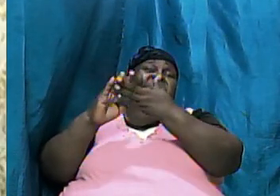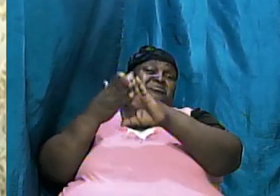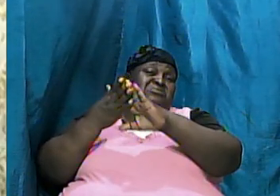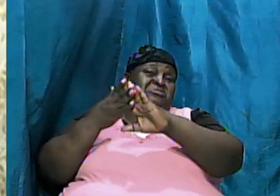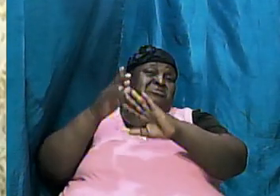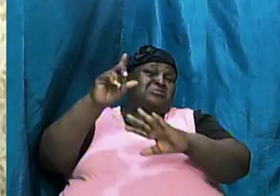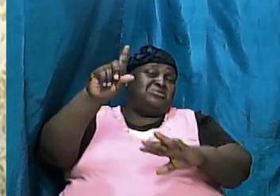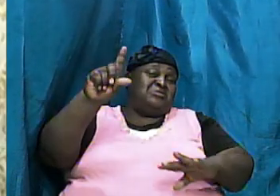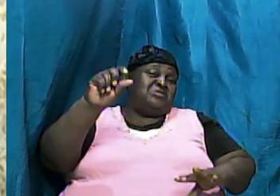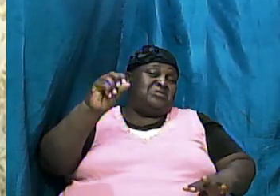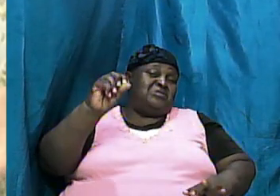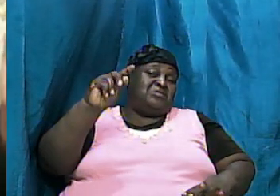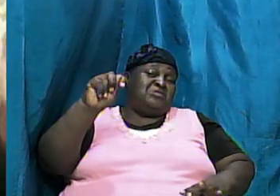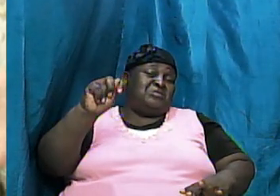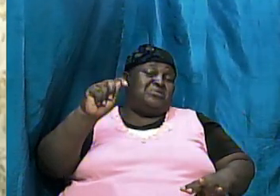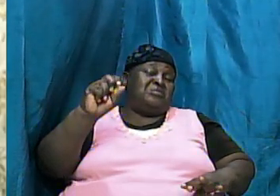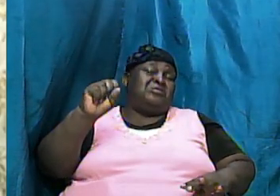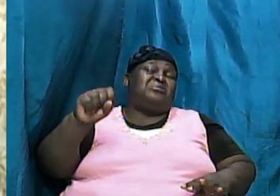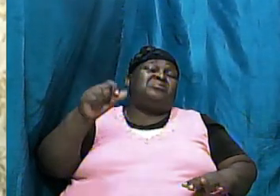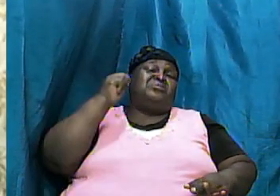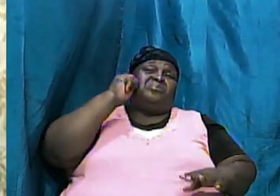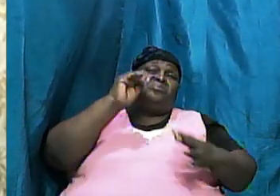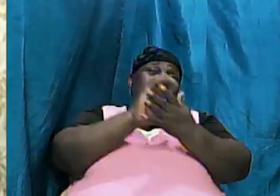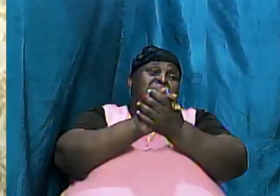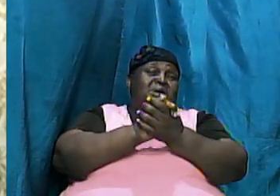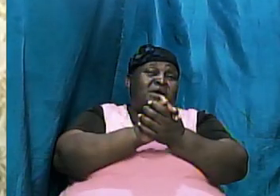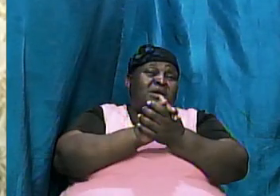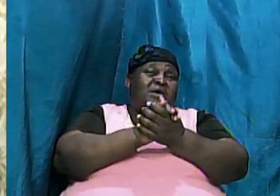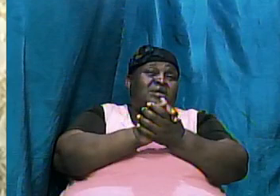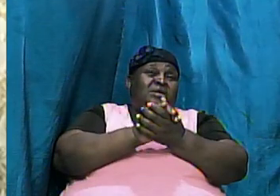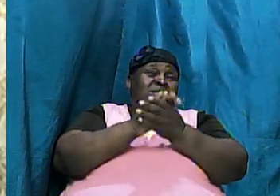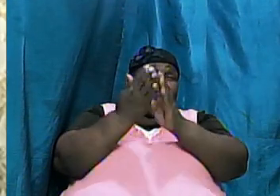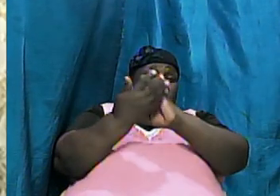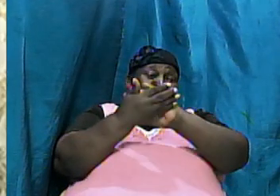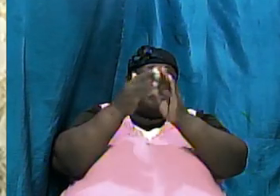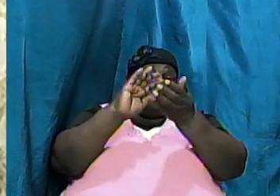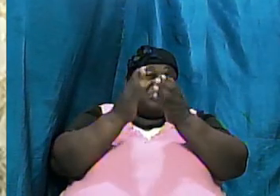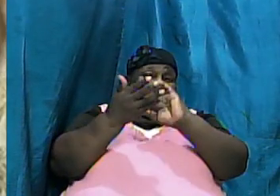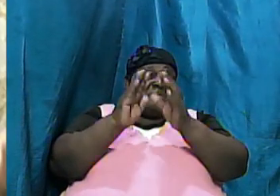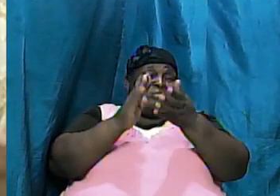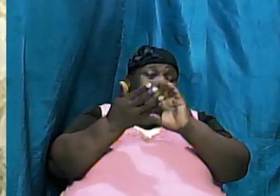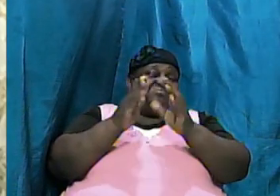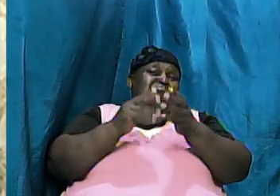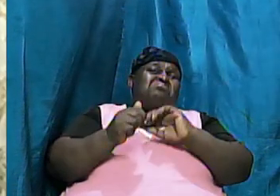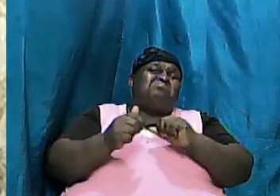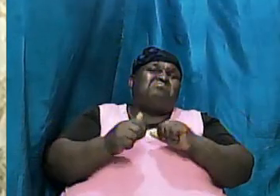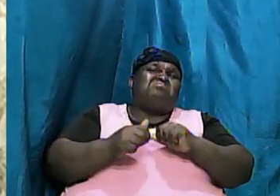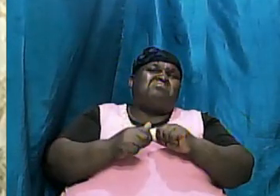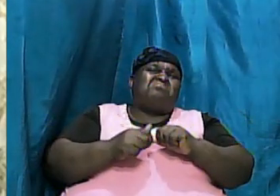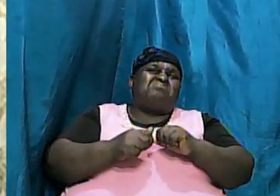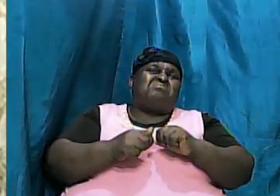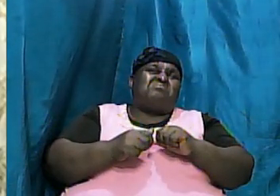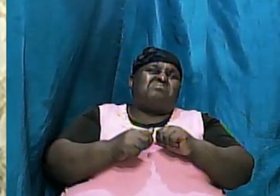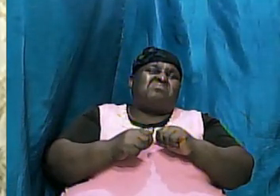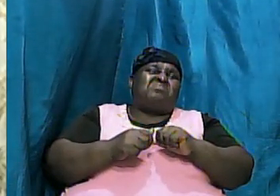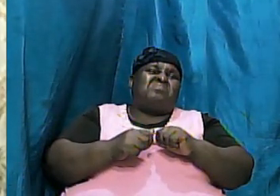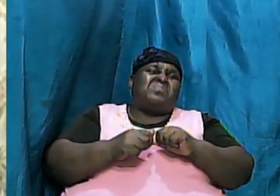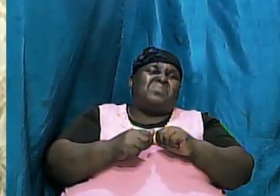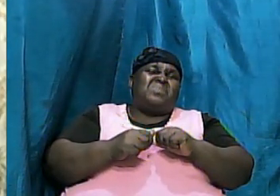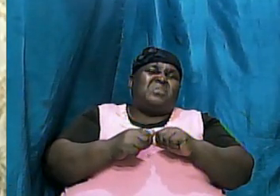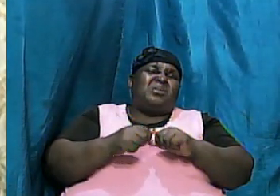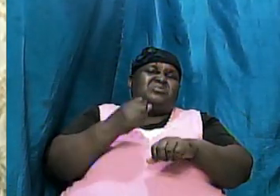wife became a pillar of salt and oh they tell us that those things are just fables just think about it they would say